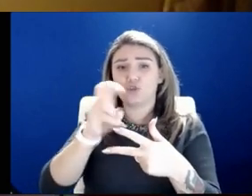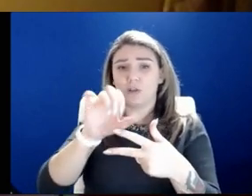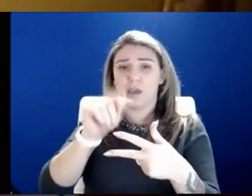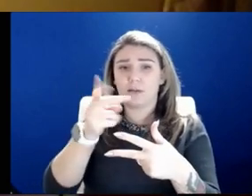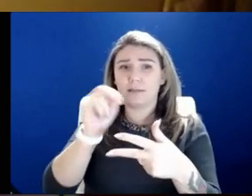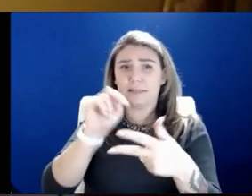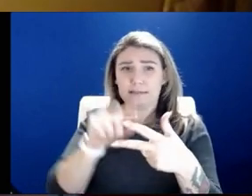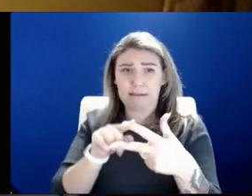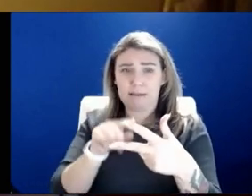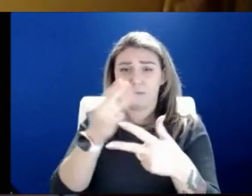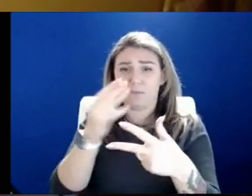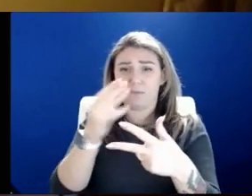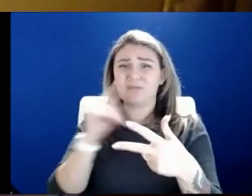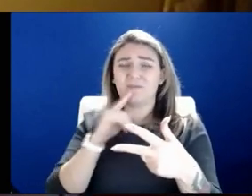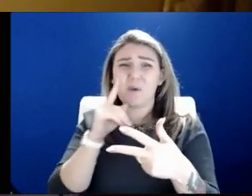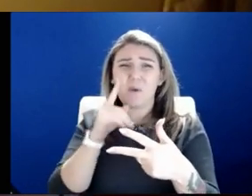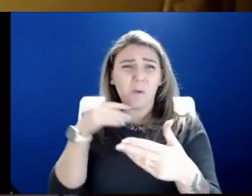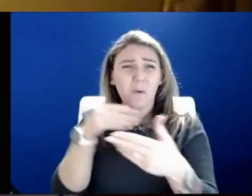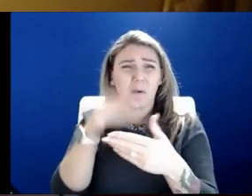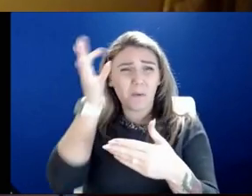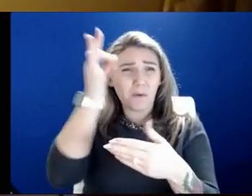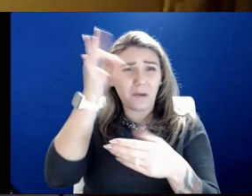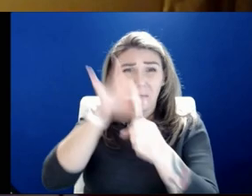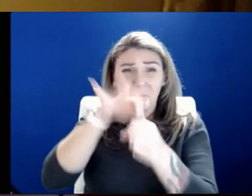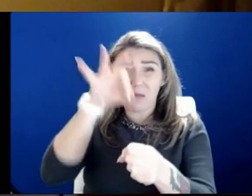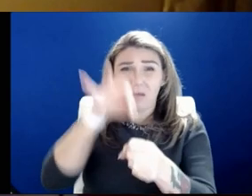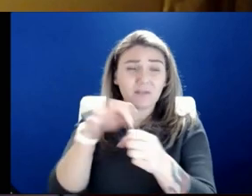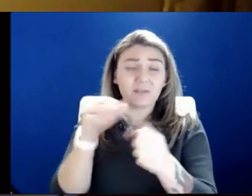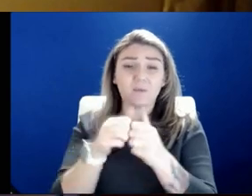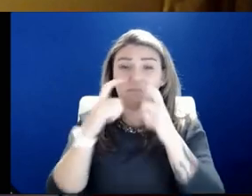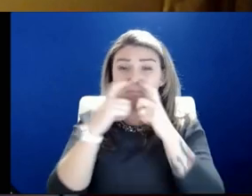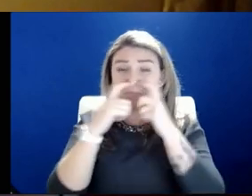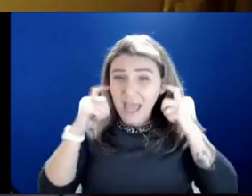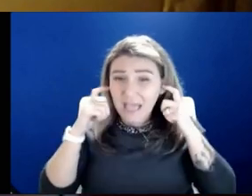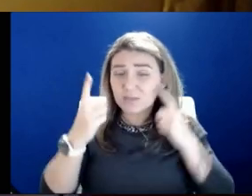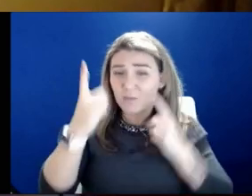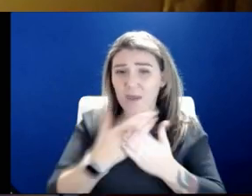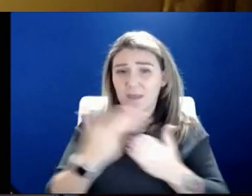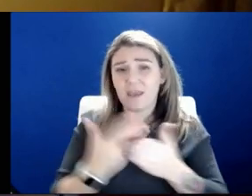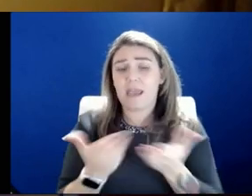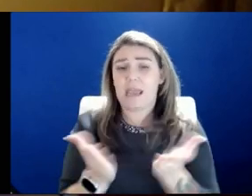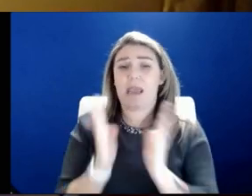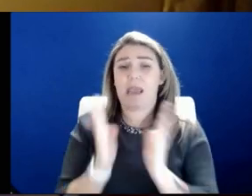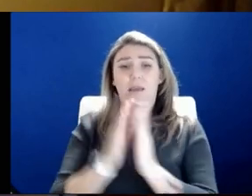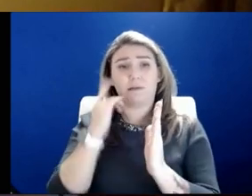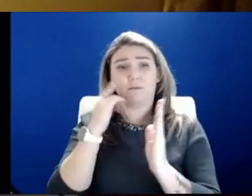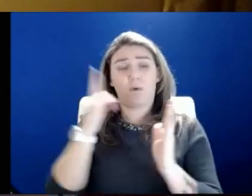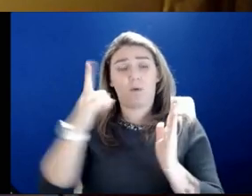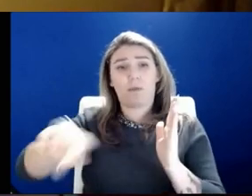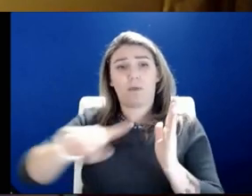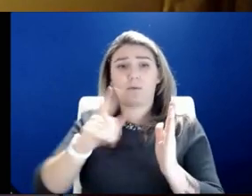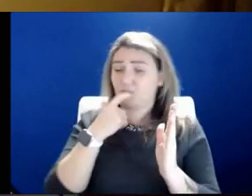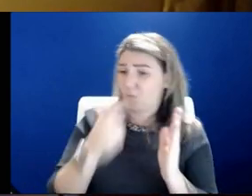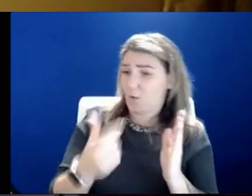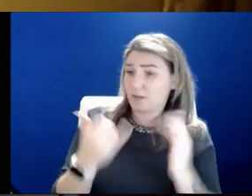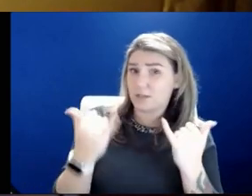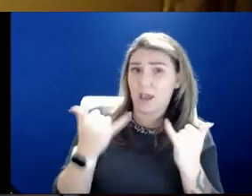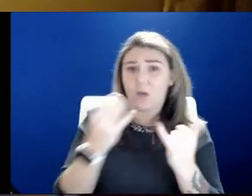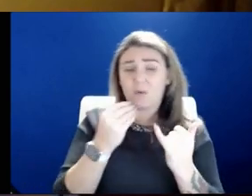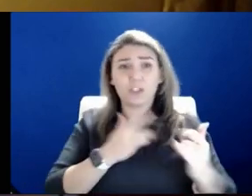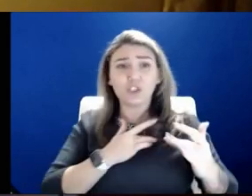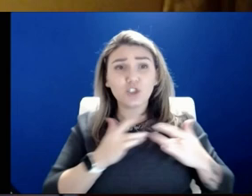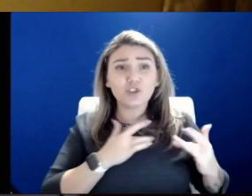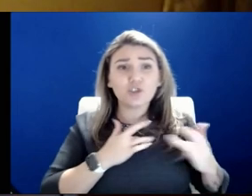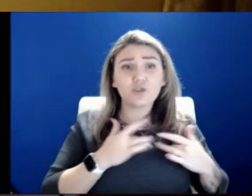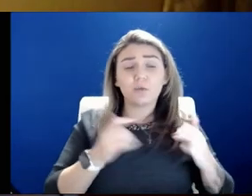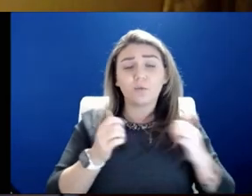incredibly close votes about masking. And you know, one thing I would ask for those who are watching and who are concerned about